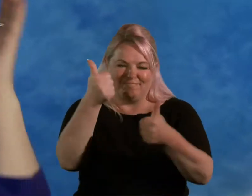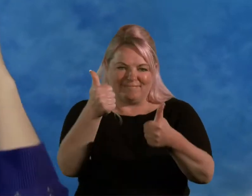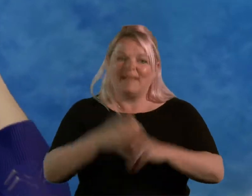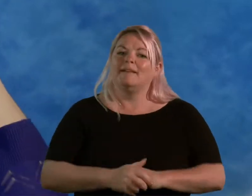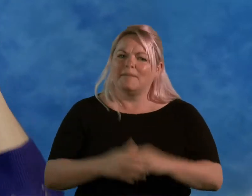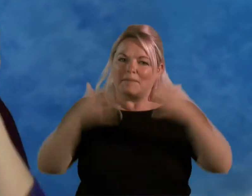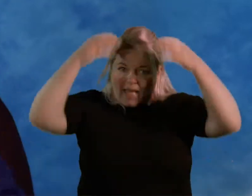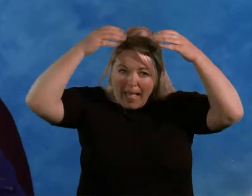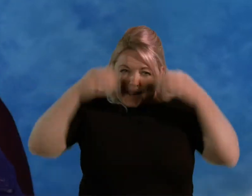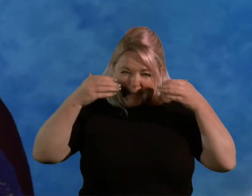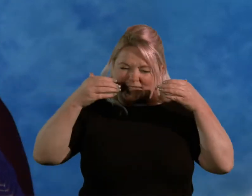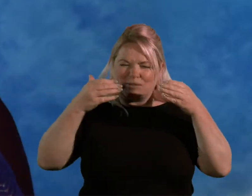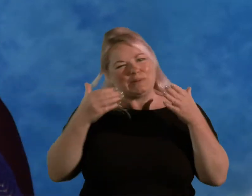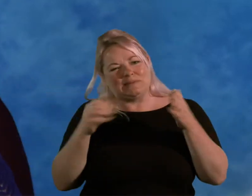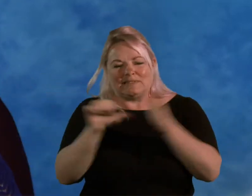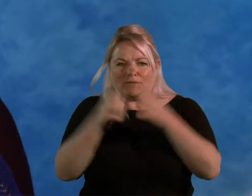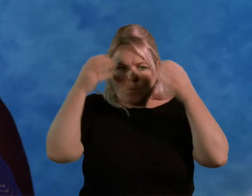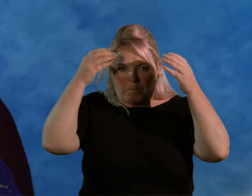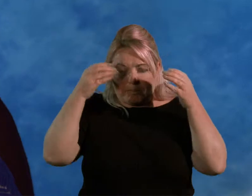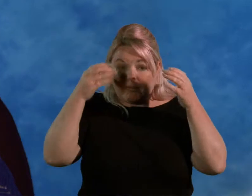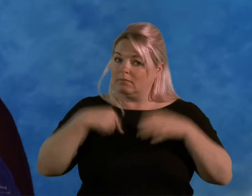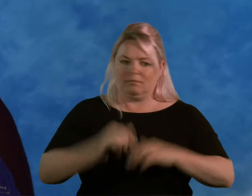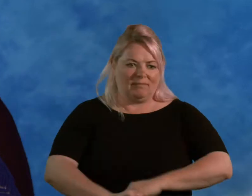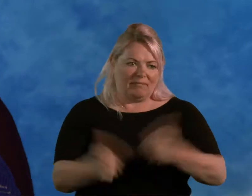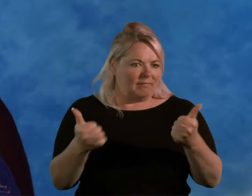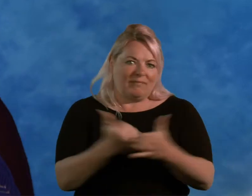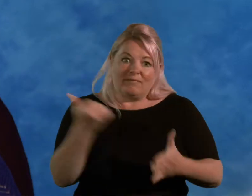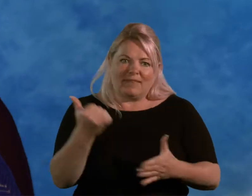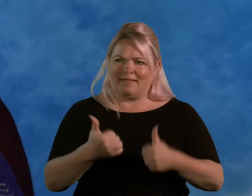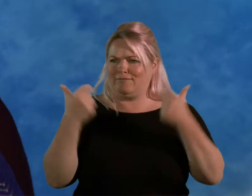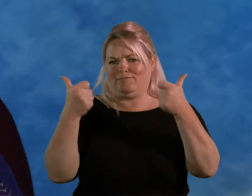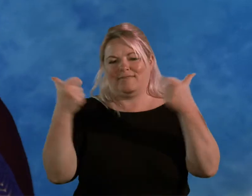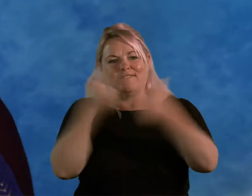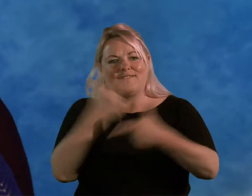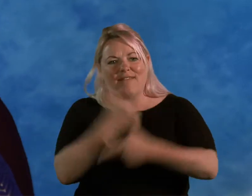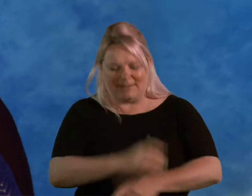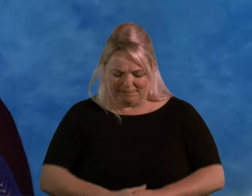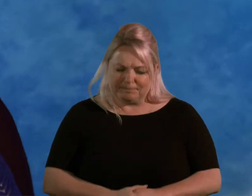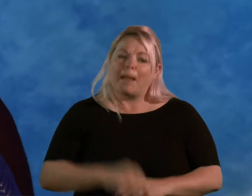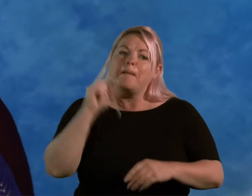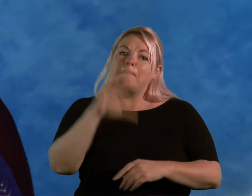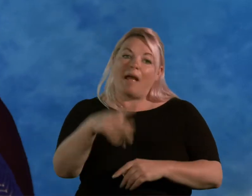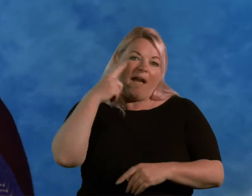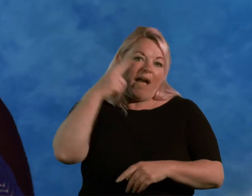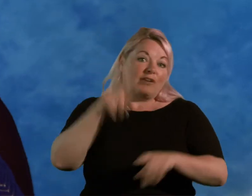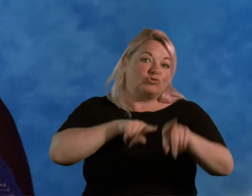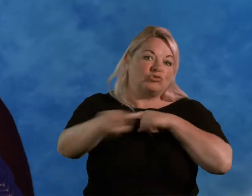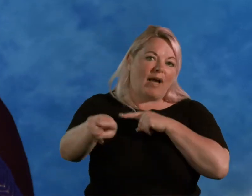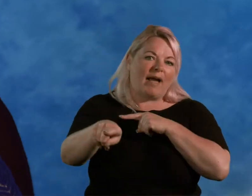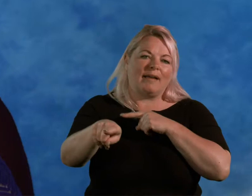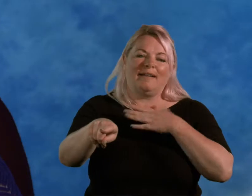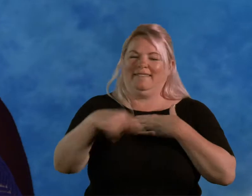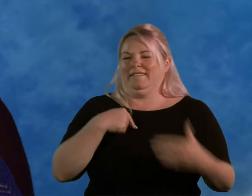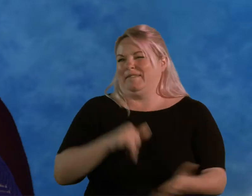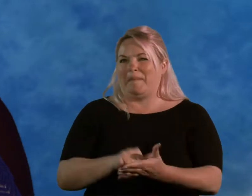even though it's a bit of a squeeze, it's absolutely fine. It's good fun. And the other thing I've tried was doing, I